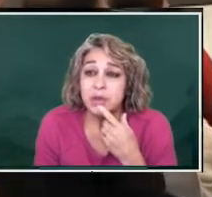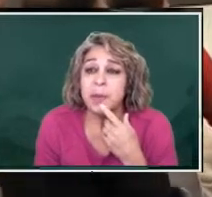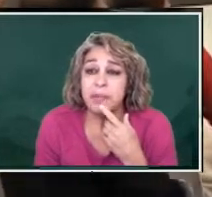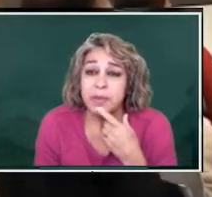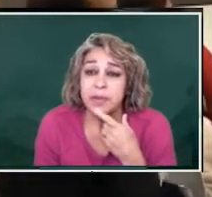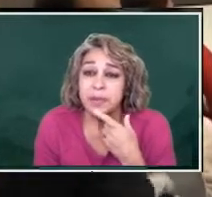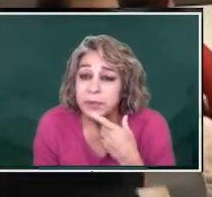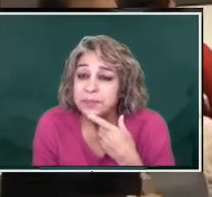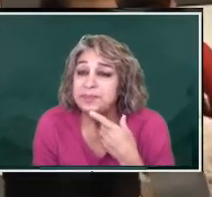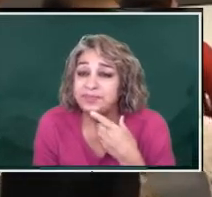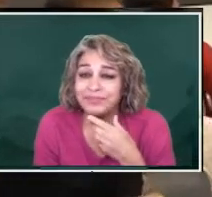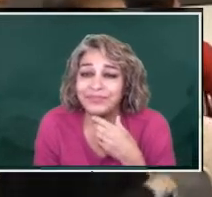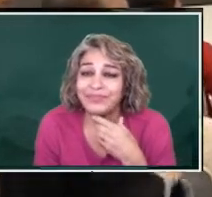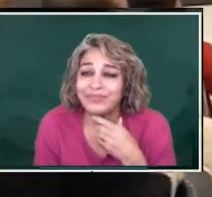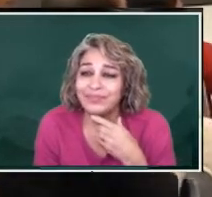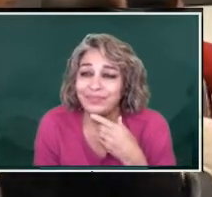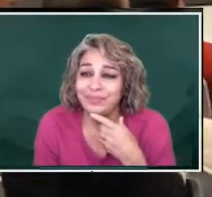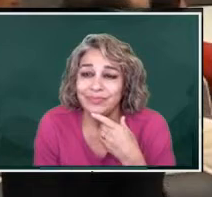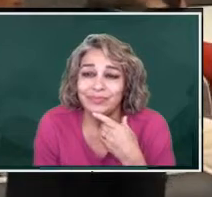Newspaper people.